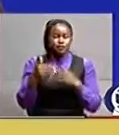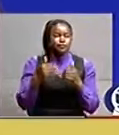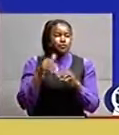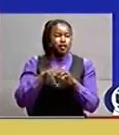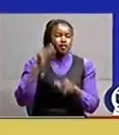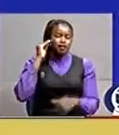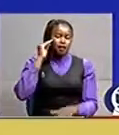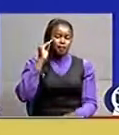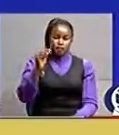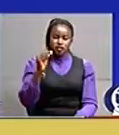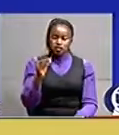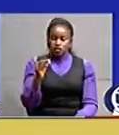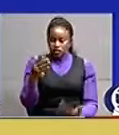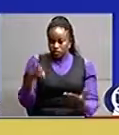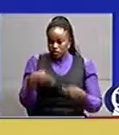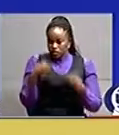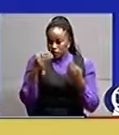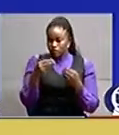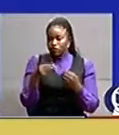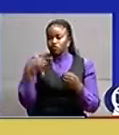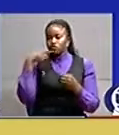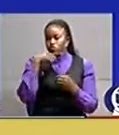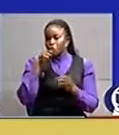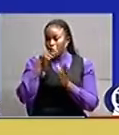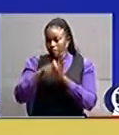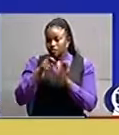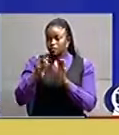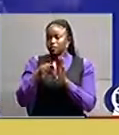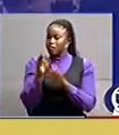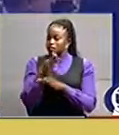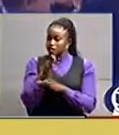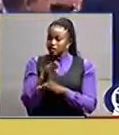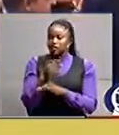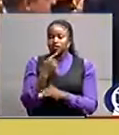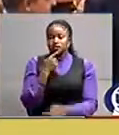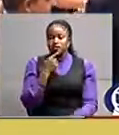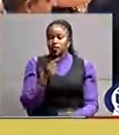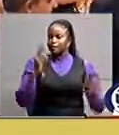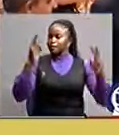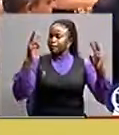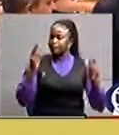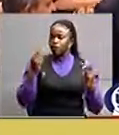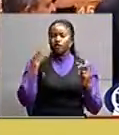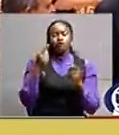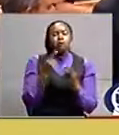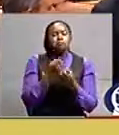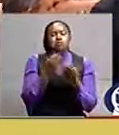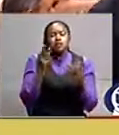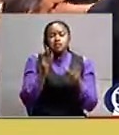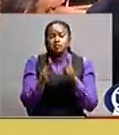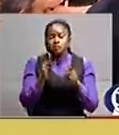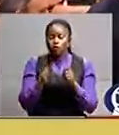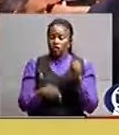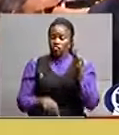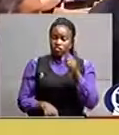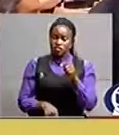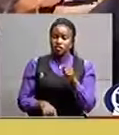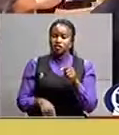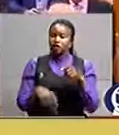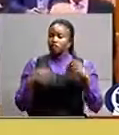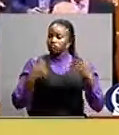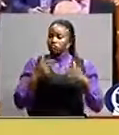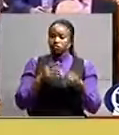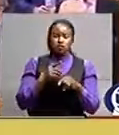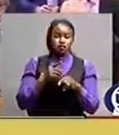hour before the uk's departure the prime minister said and a quote once again for many people this is an astonishing moment